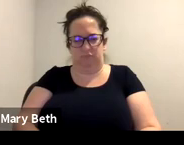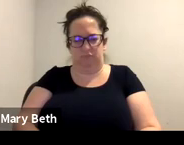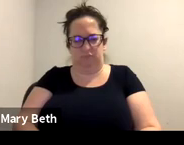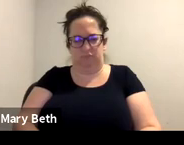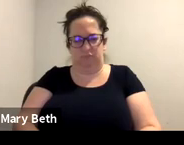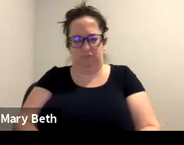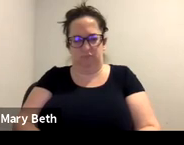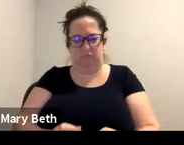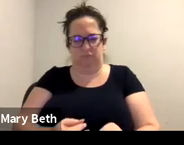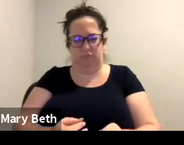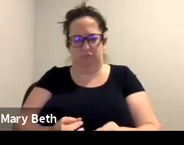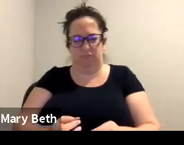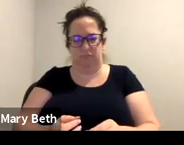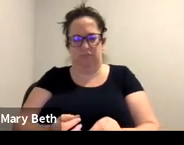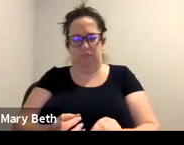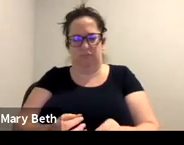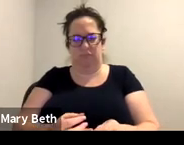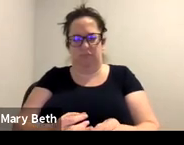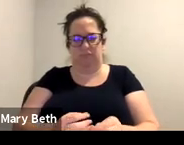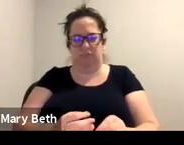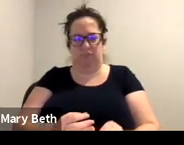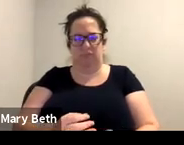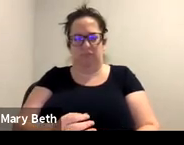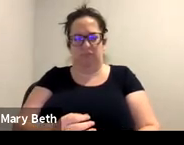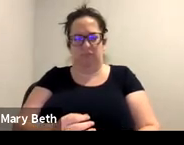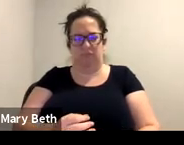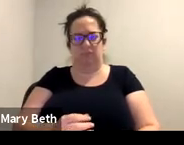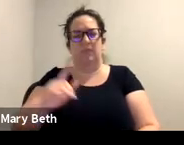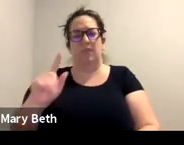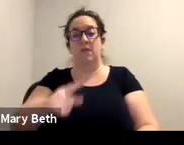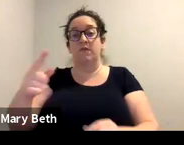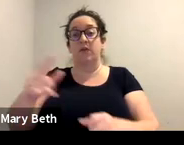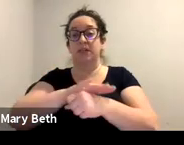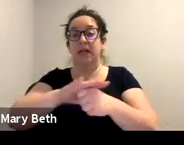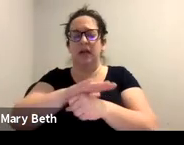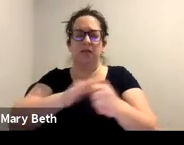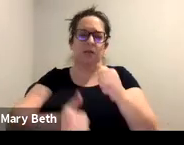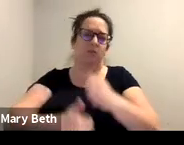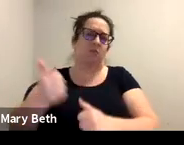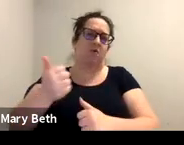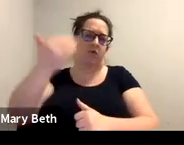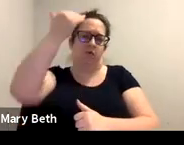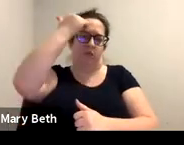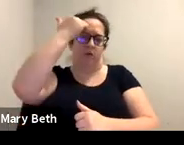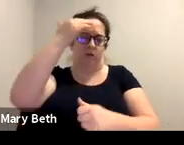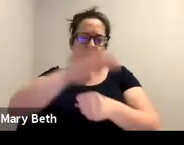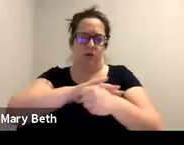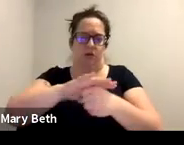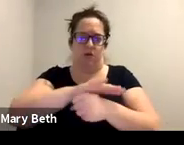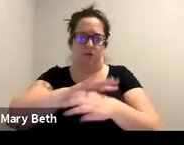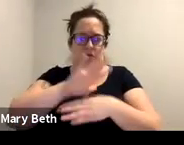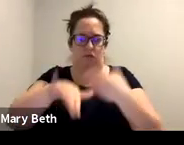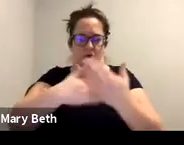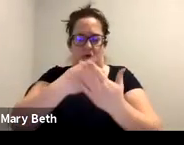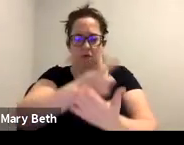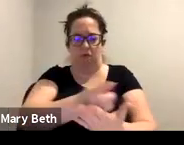So the first area is probably the most familiar, familiar area for all of you, um, which